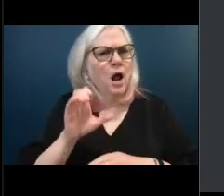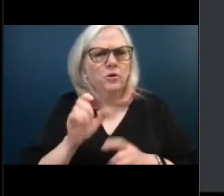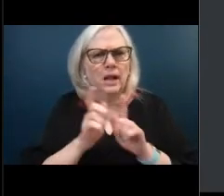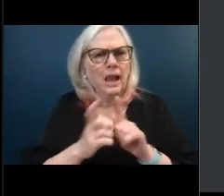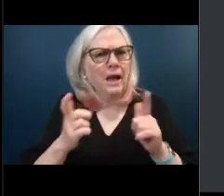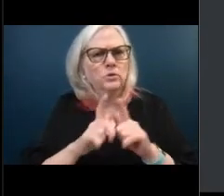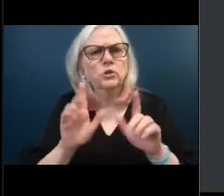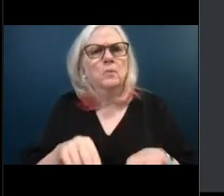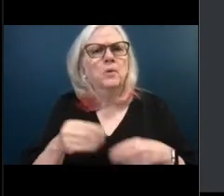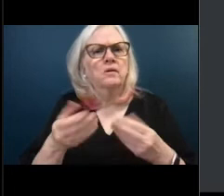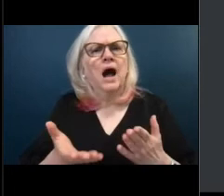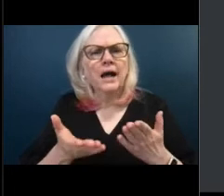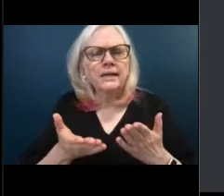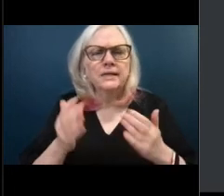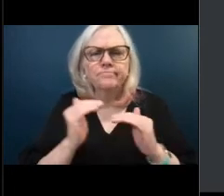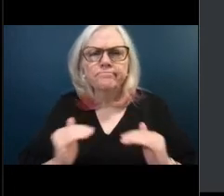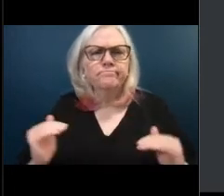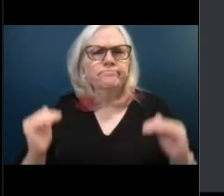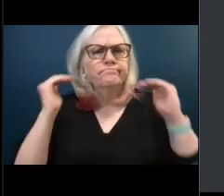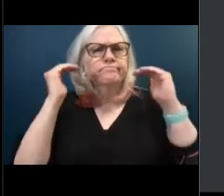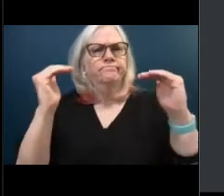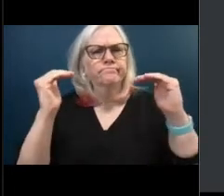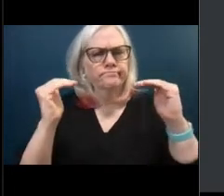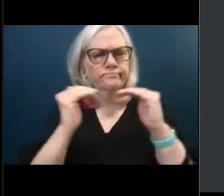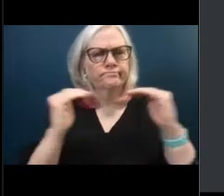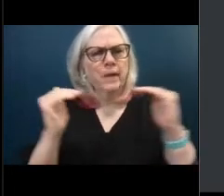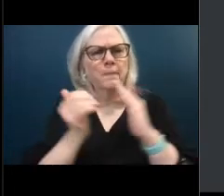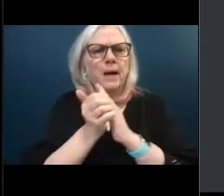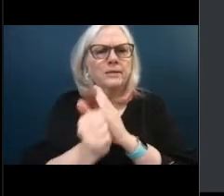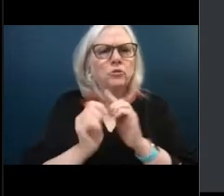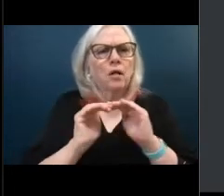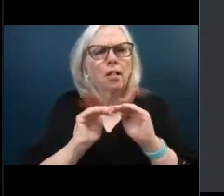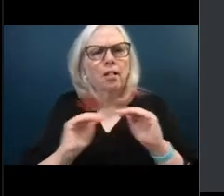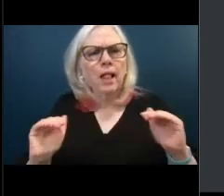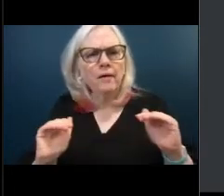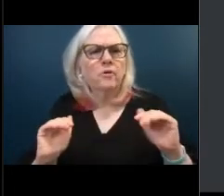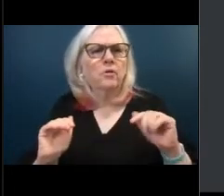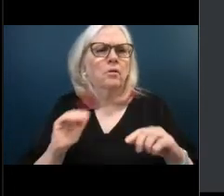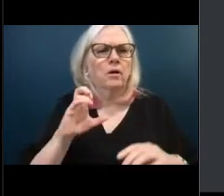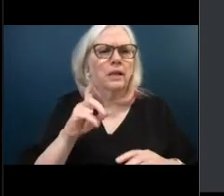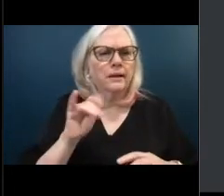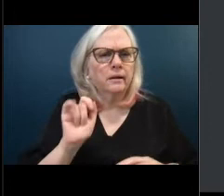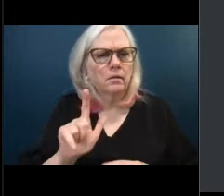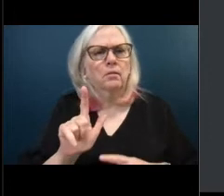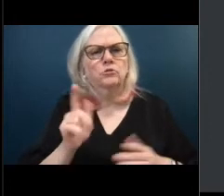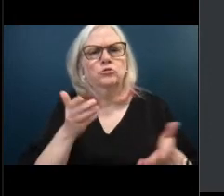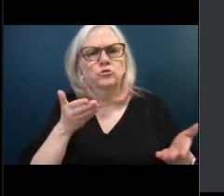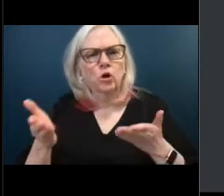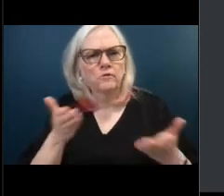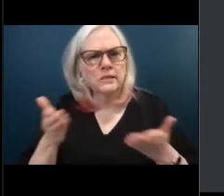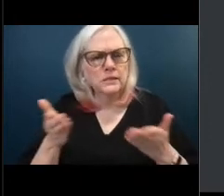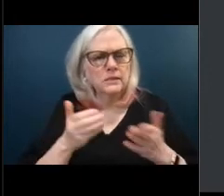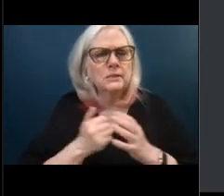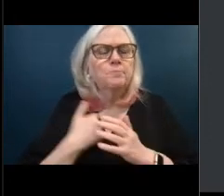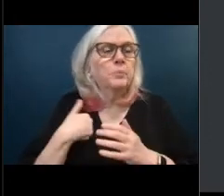level clinician service through care consultations. So we have that available for